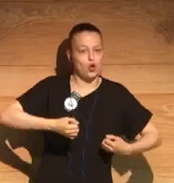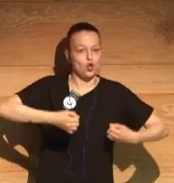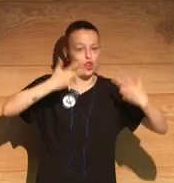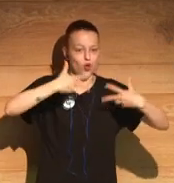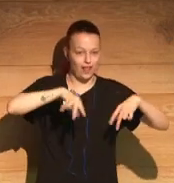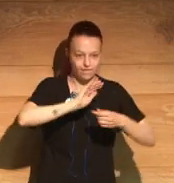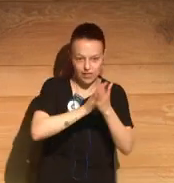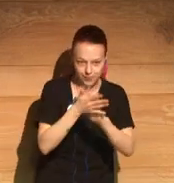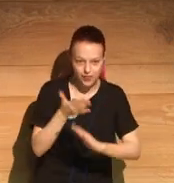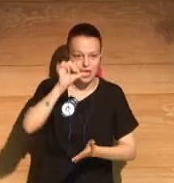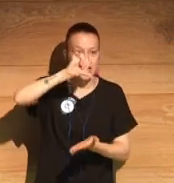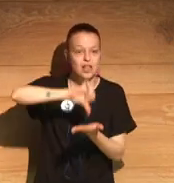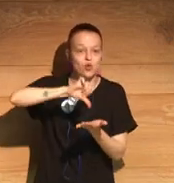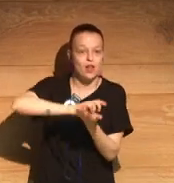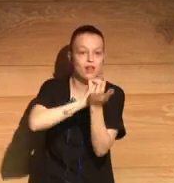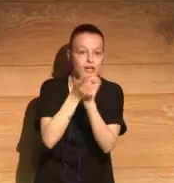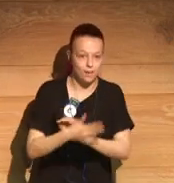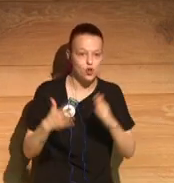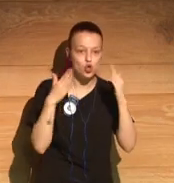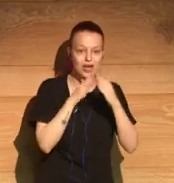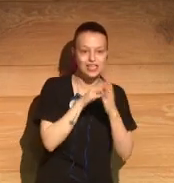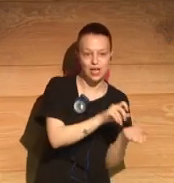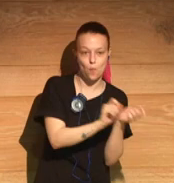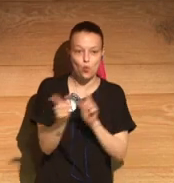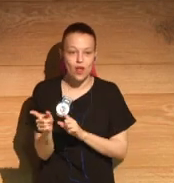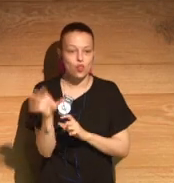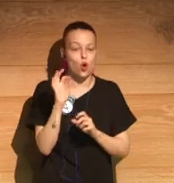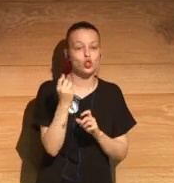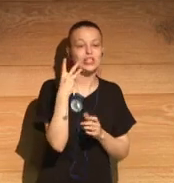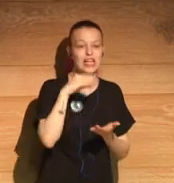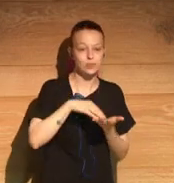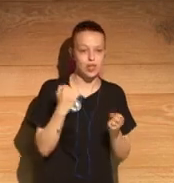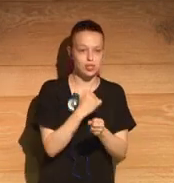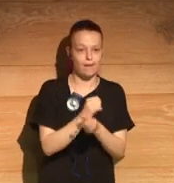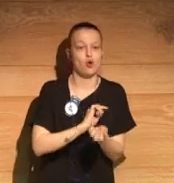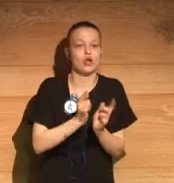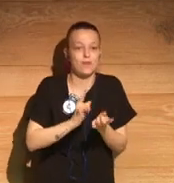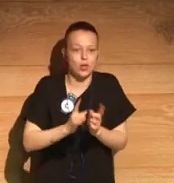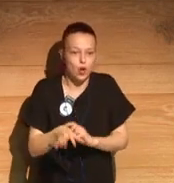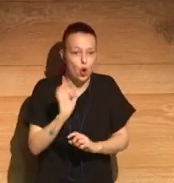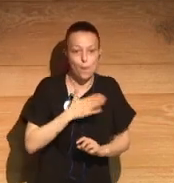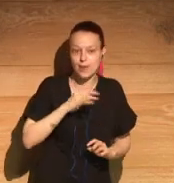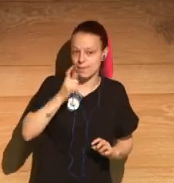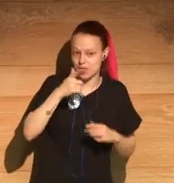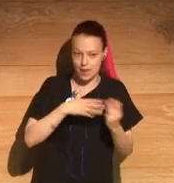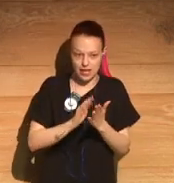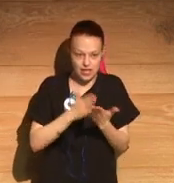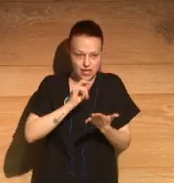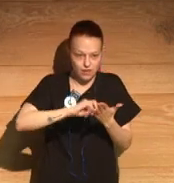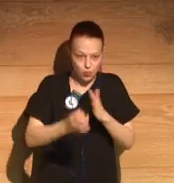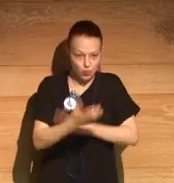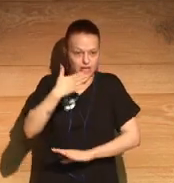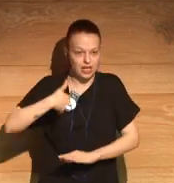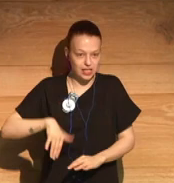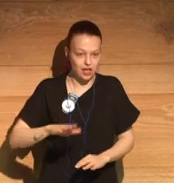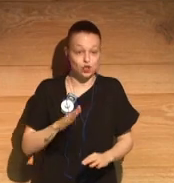moved home, they'd changed their partner, or they'd changed their job three times, or they'd published their first book